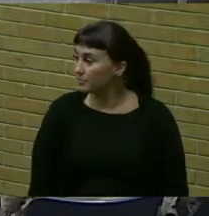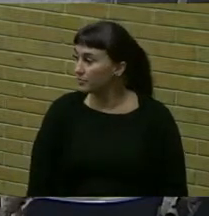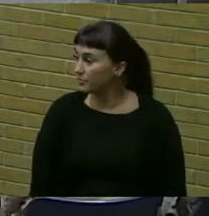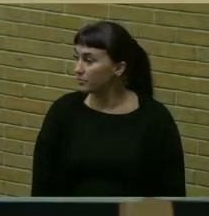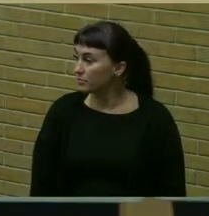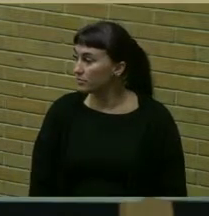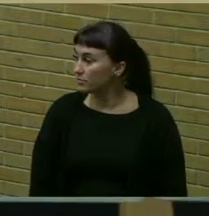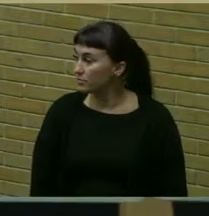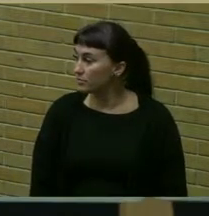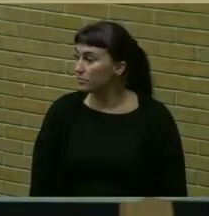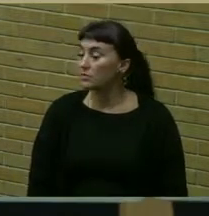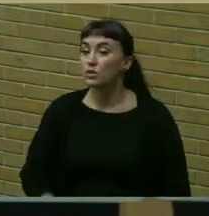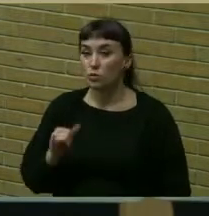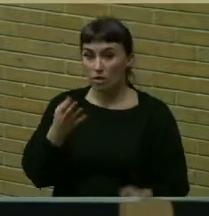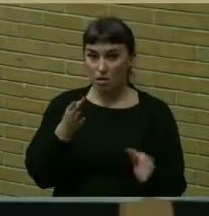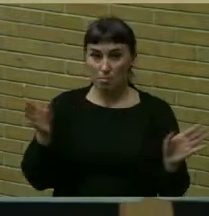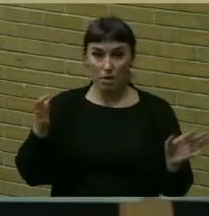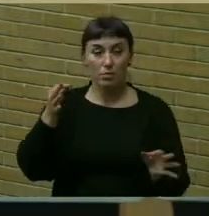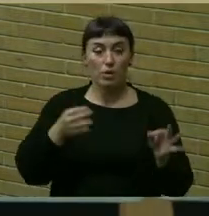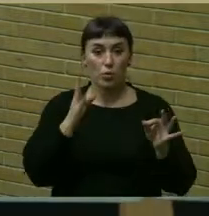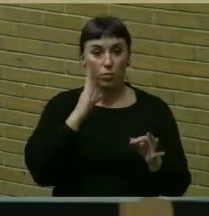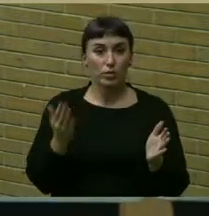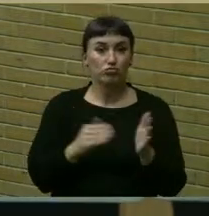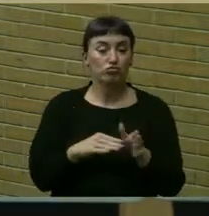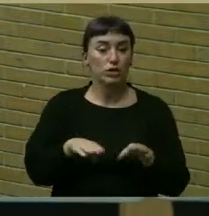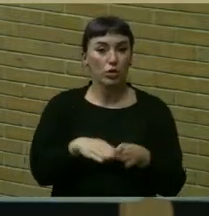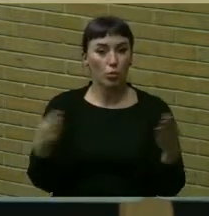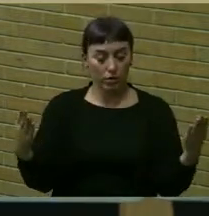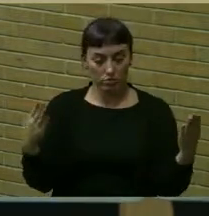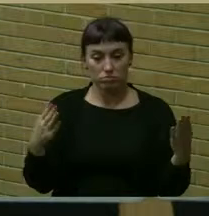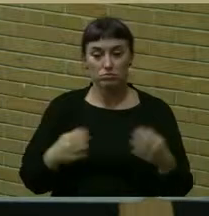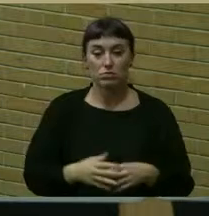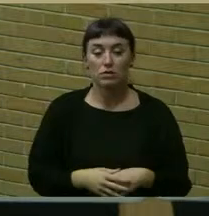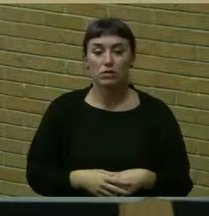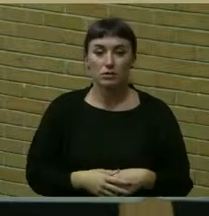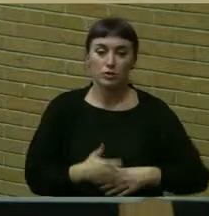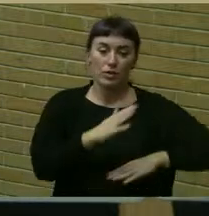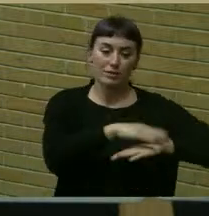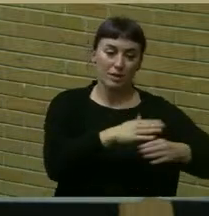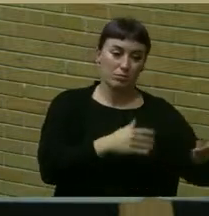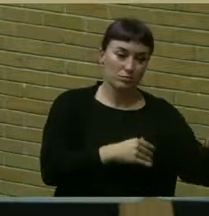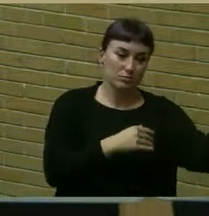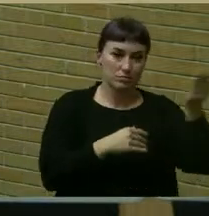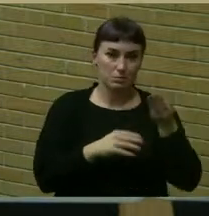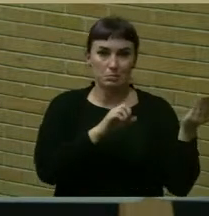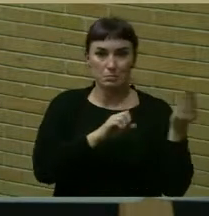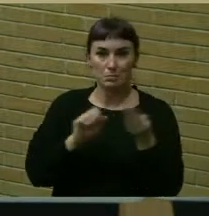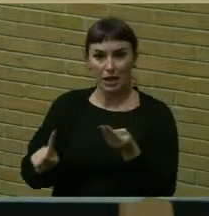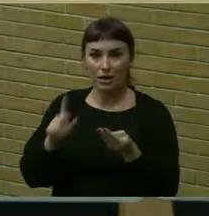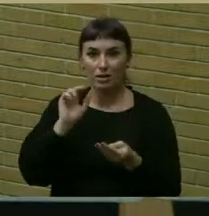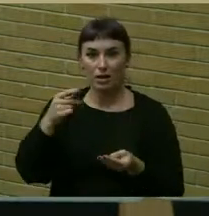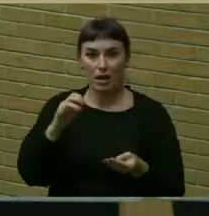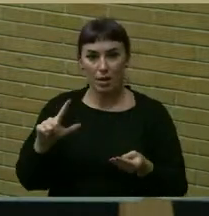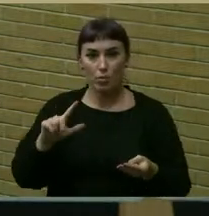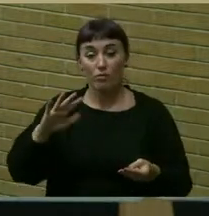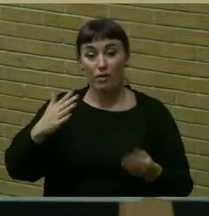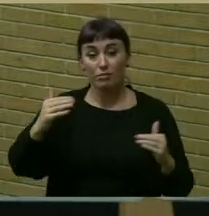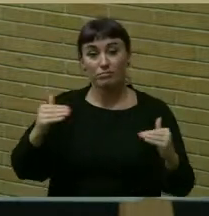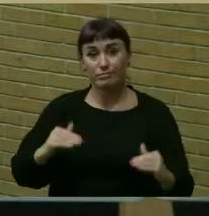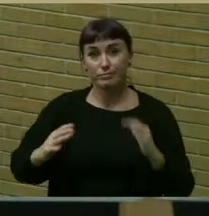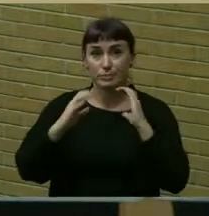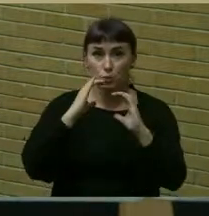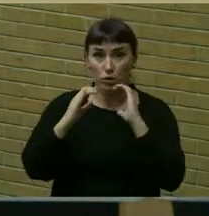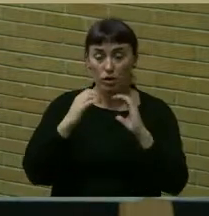public hearing will be reopened uh taken off the table on april 10th next are communications